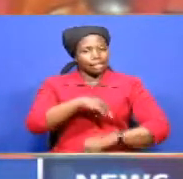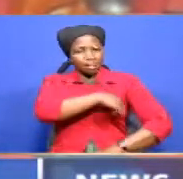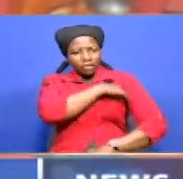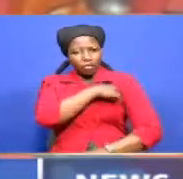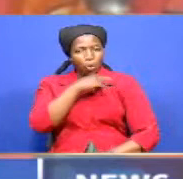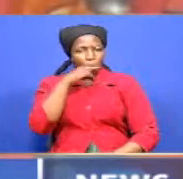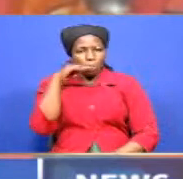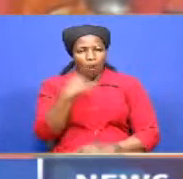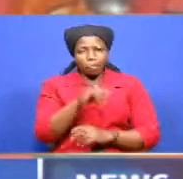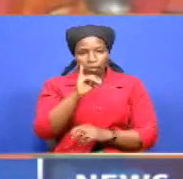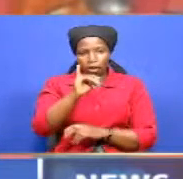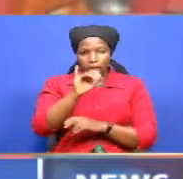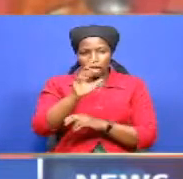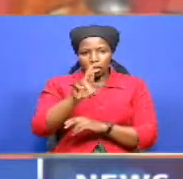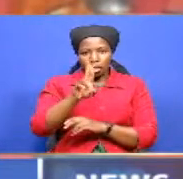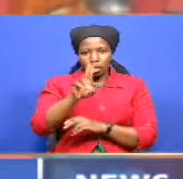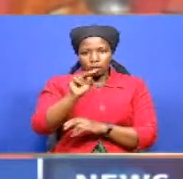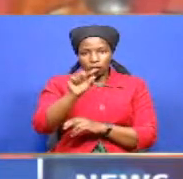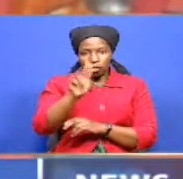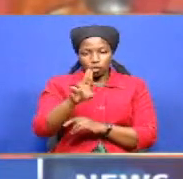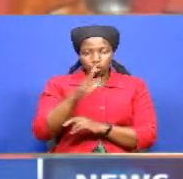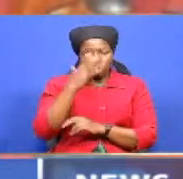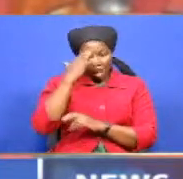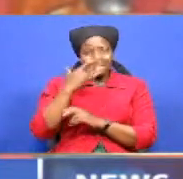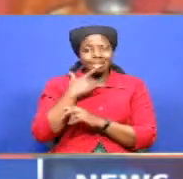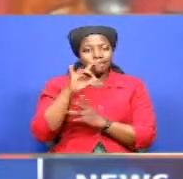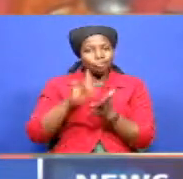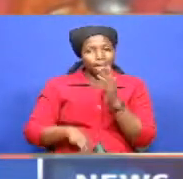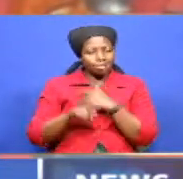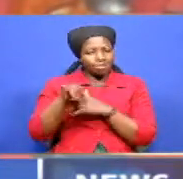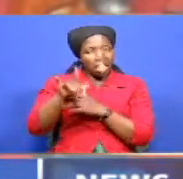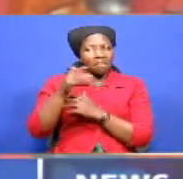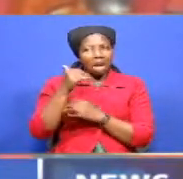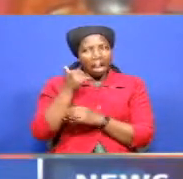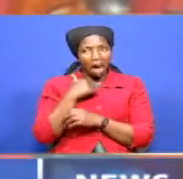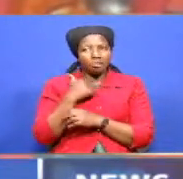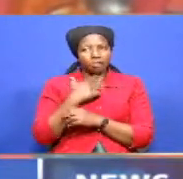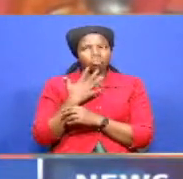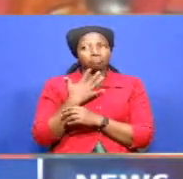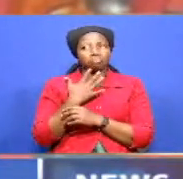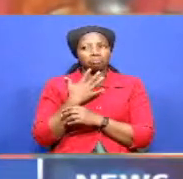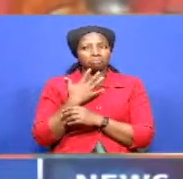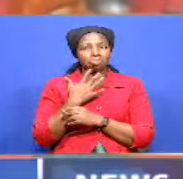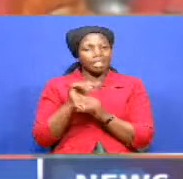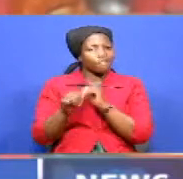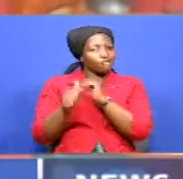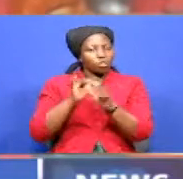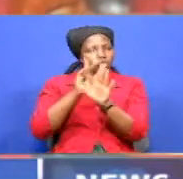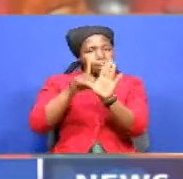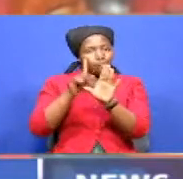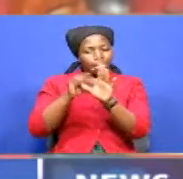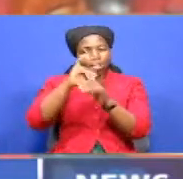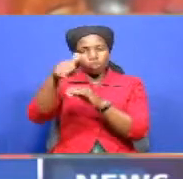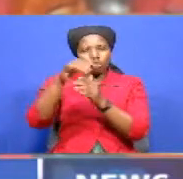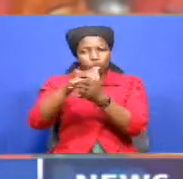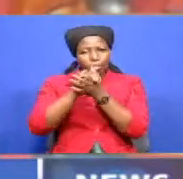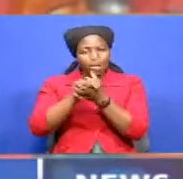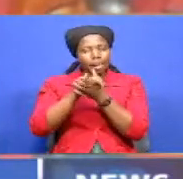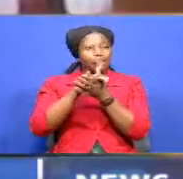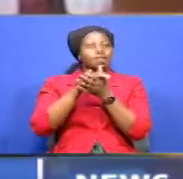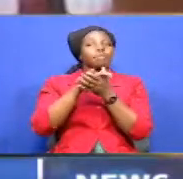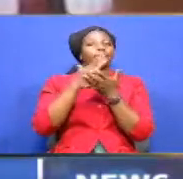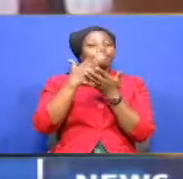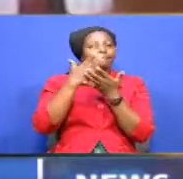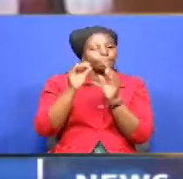after he was cited among those who snubbed a Jubilee parliamentary group meeting called by President Hurukinyata.